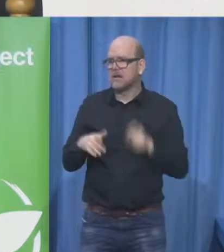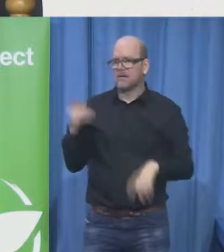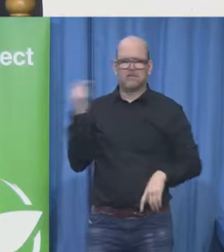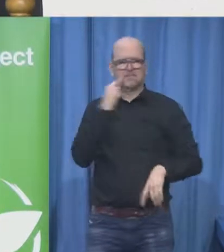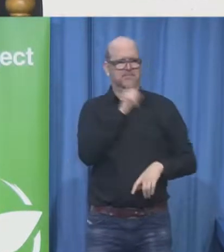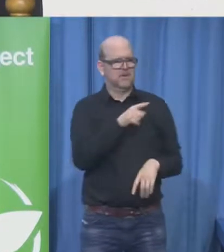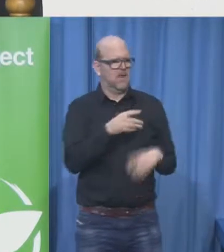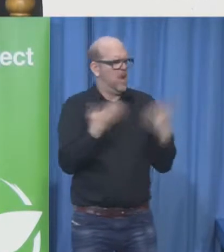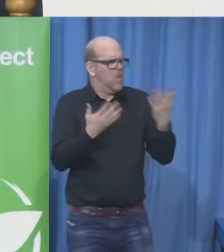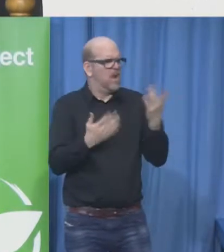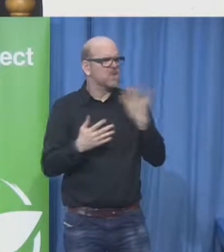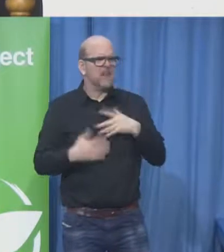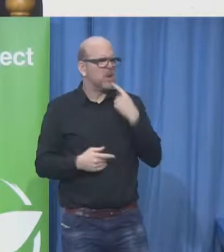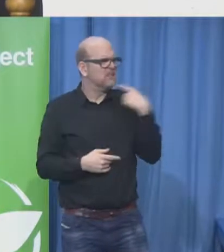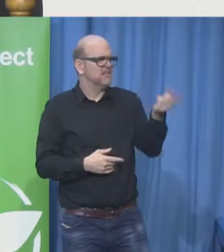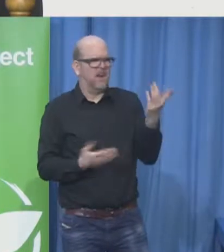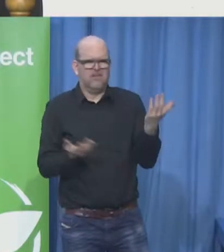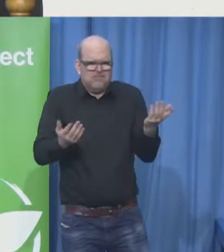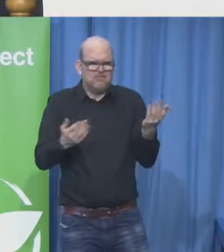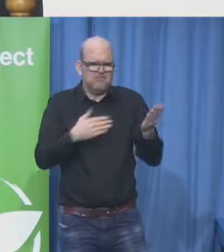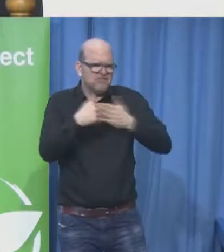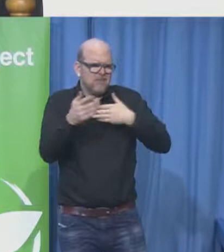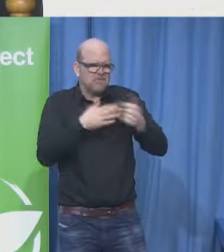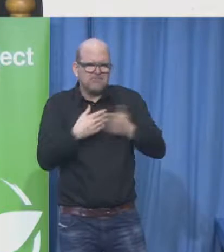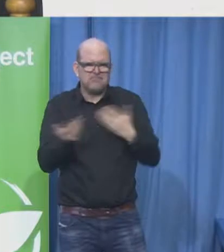and I'm having technical problems here